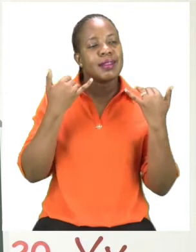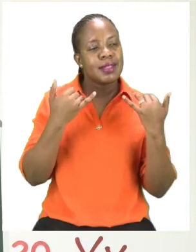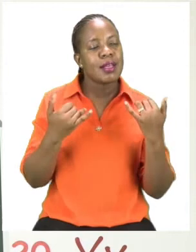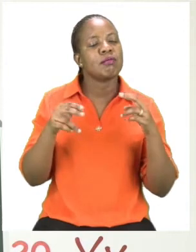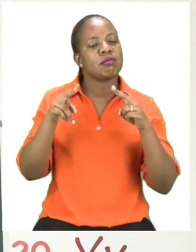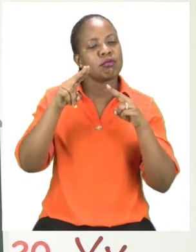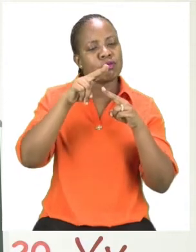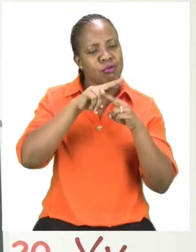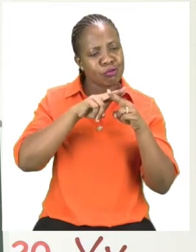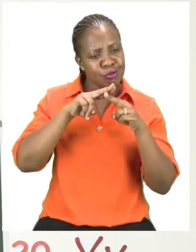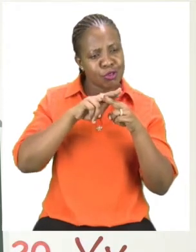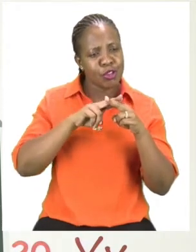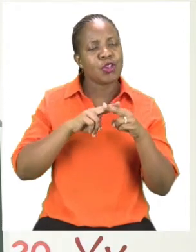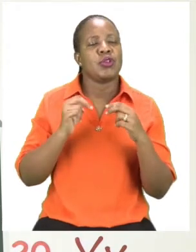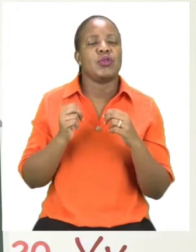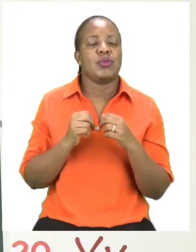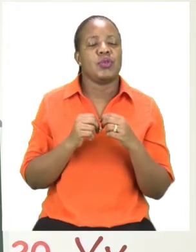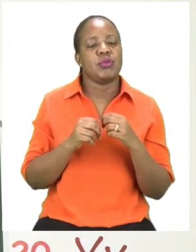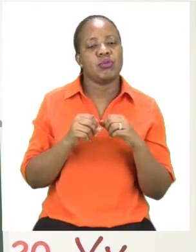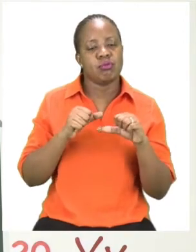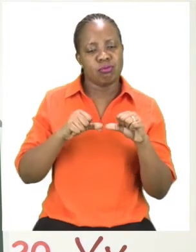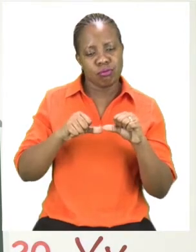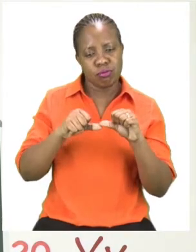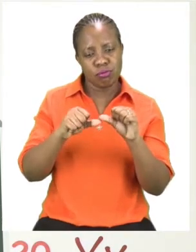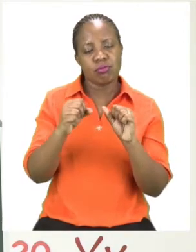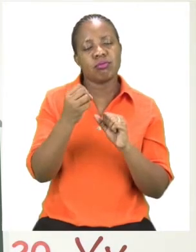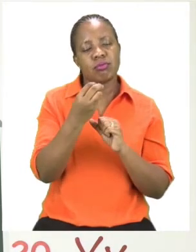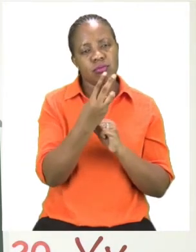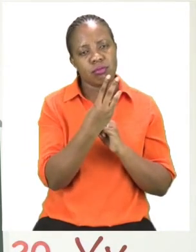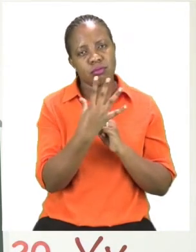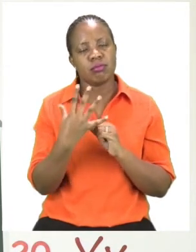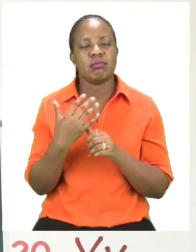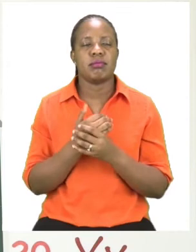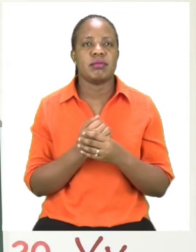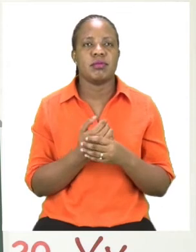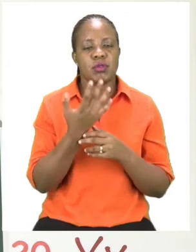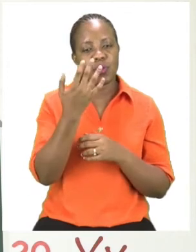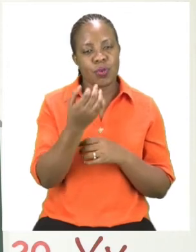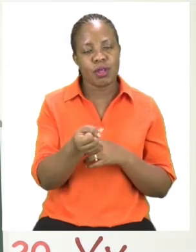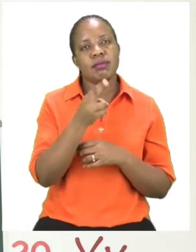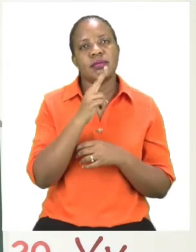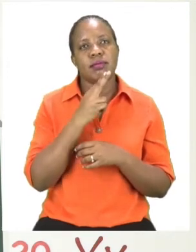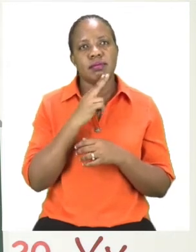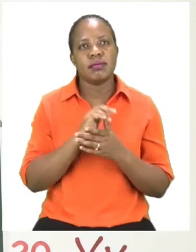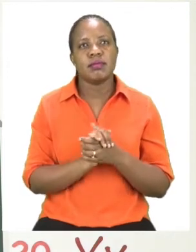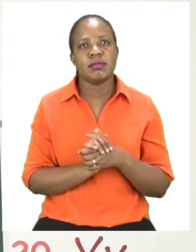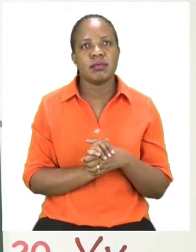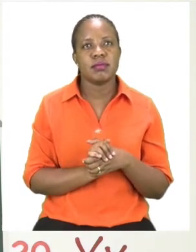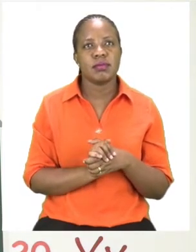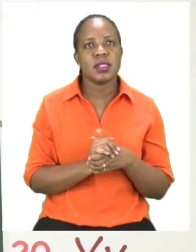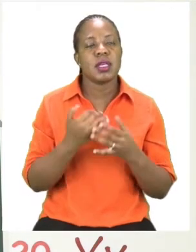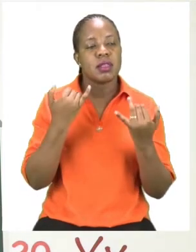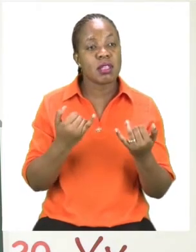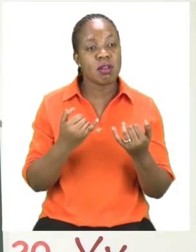on to the next one so that I can get my answer. Now the number after eight